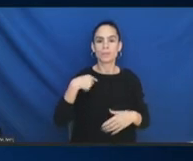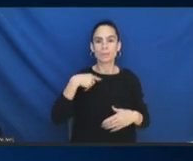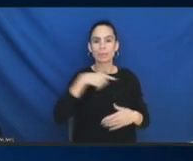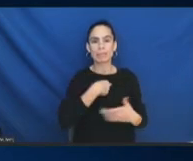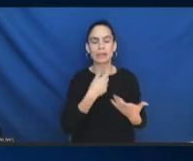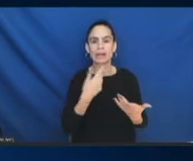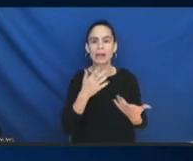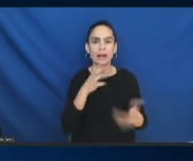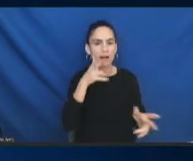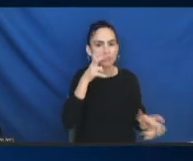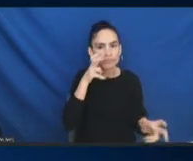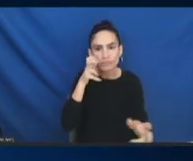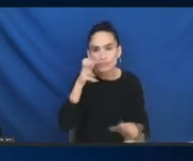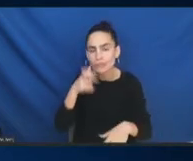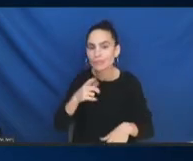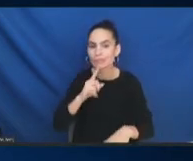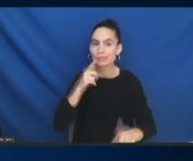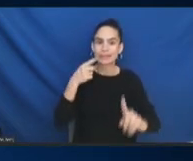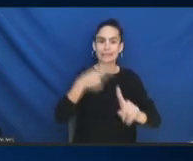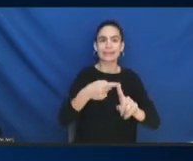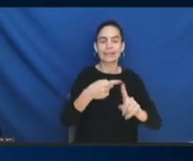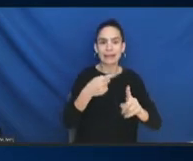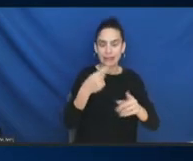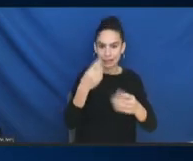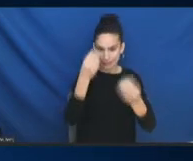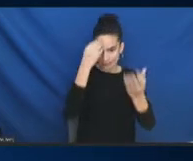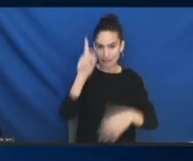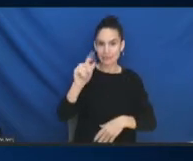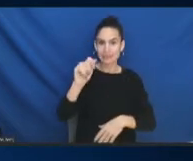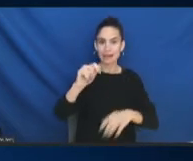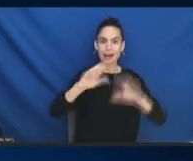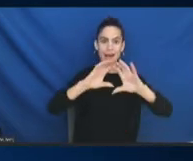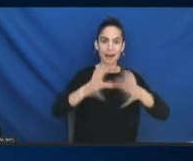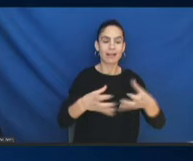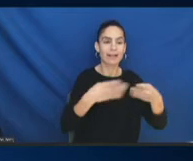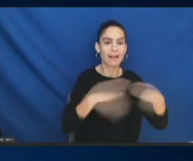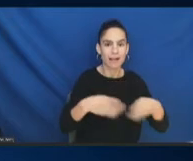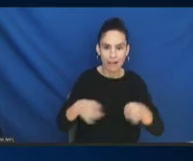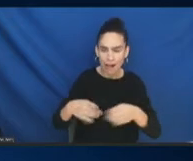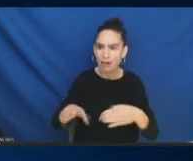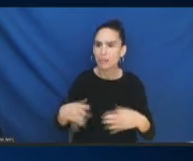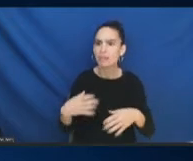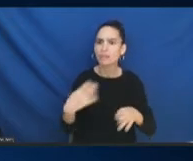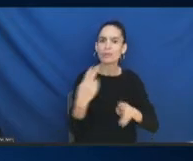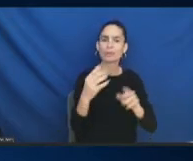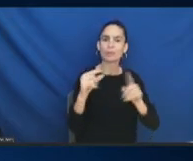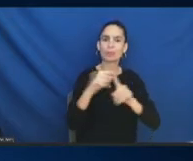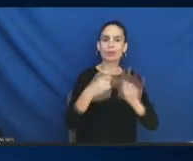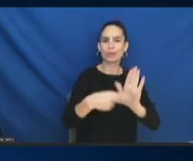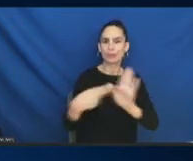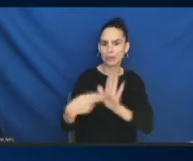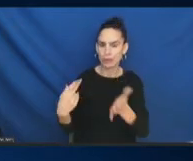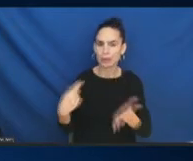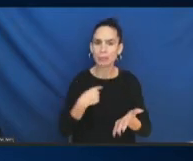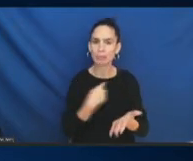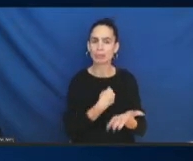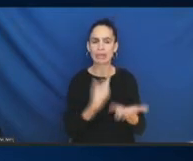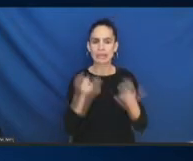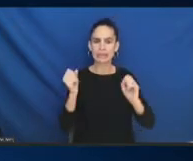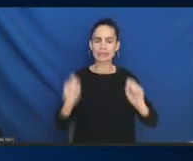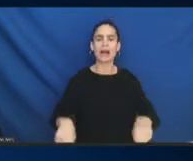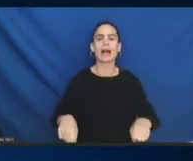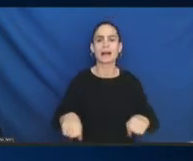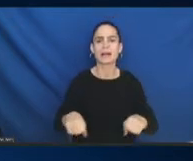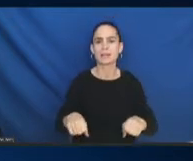and the terms that are used and everything. So, are we free to kind of let other commissioners